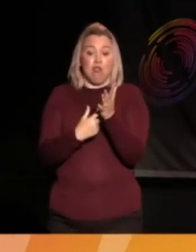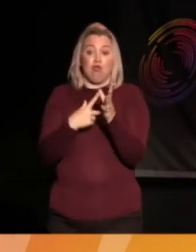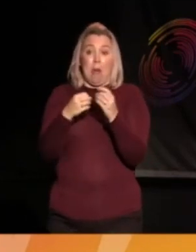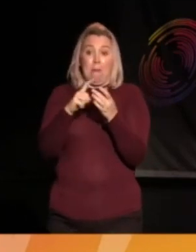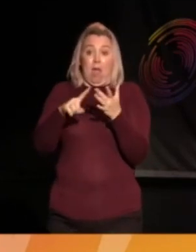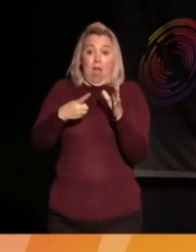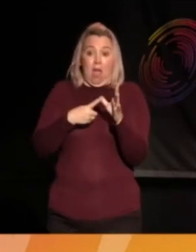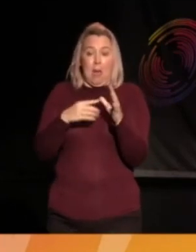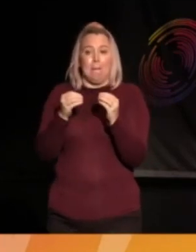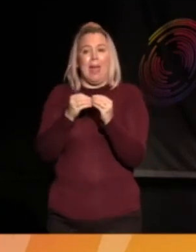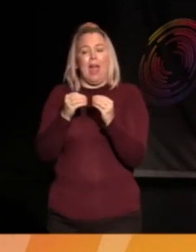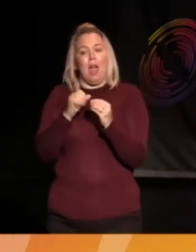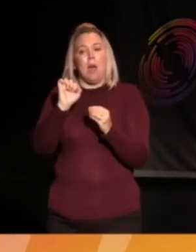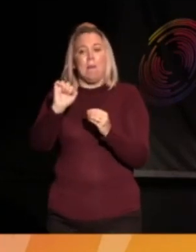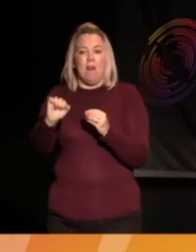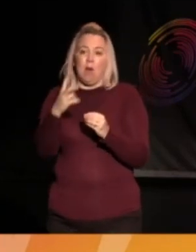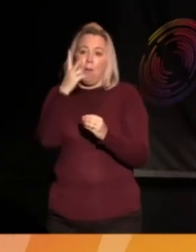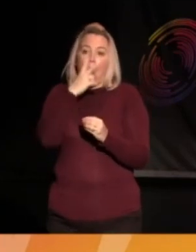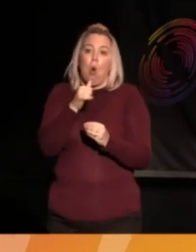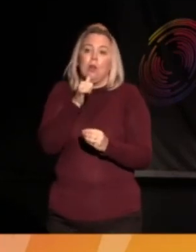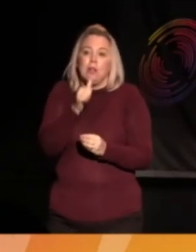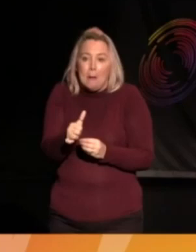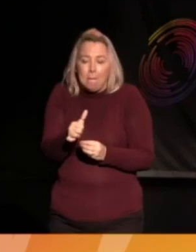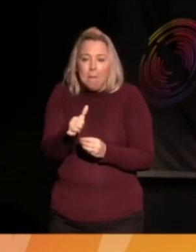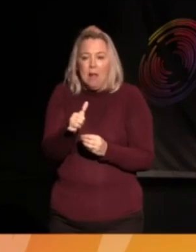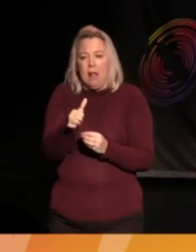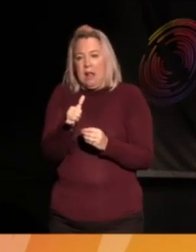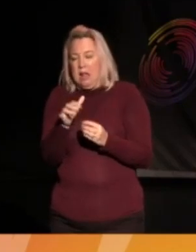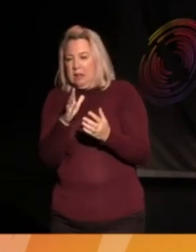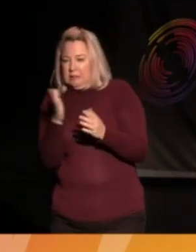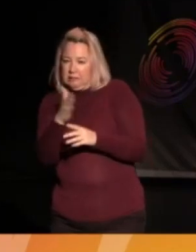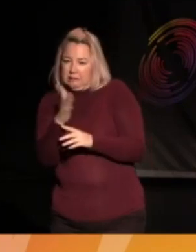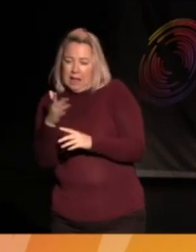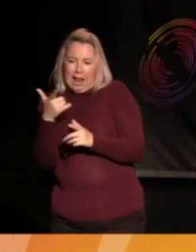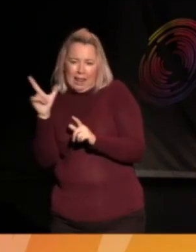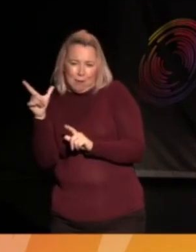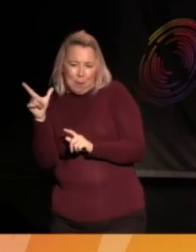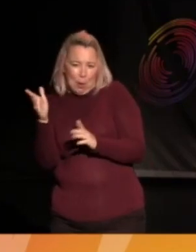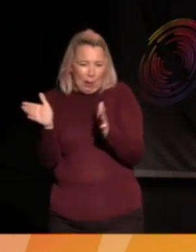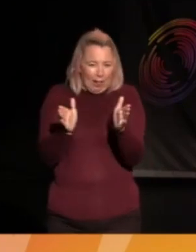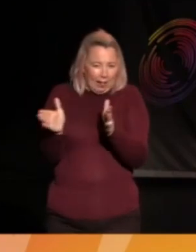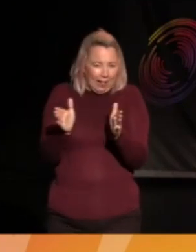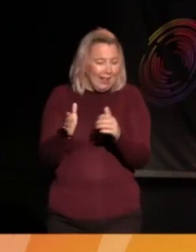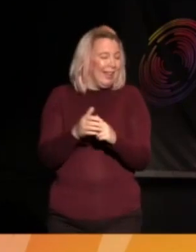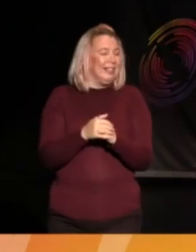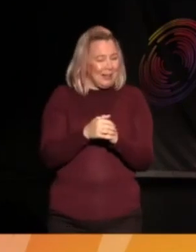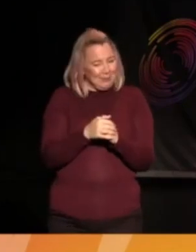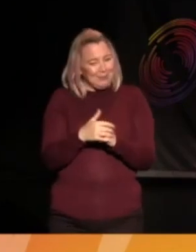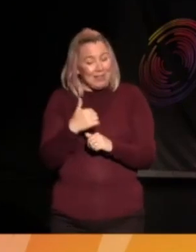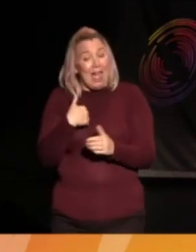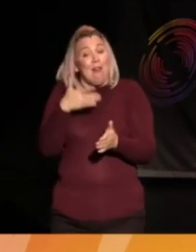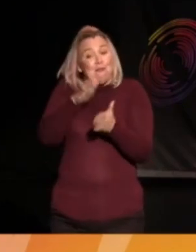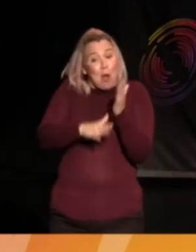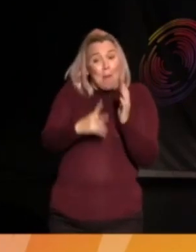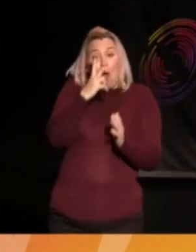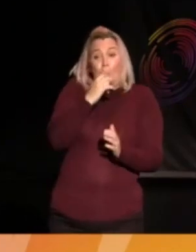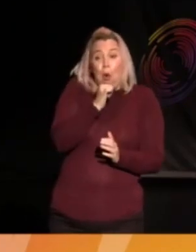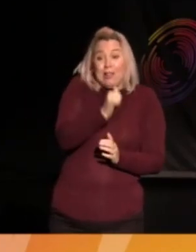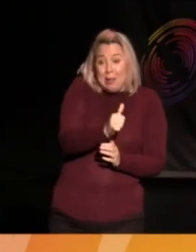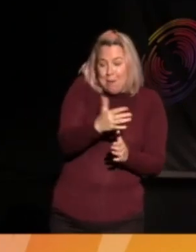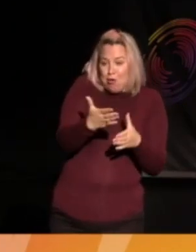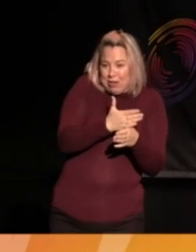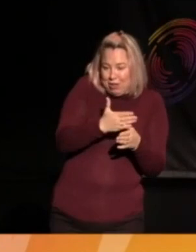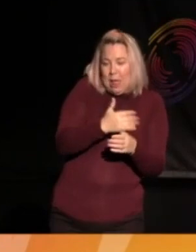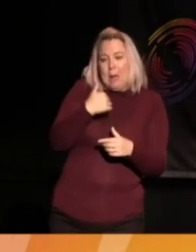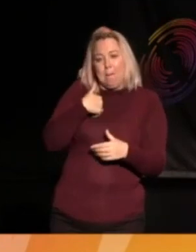is a student artist and activist from Oldham Stroke Liverpool. We were just discussing that, weren't we? Yeah. So I'm from Oldham, but I'm a student